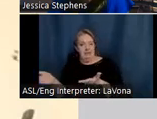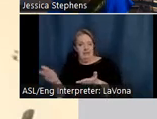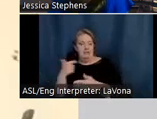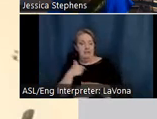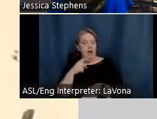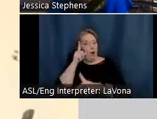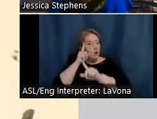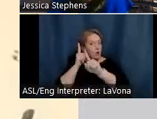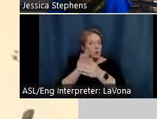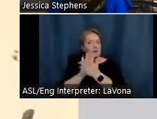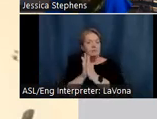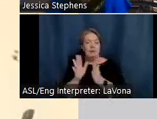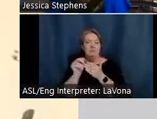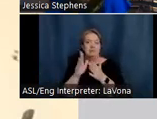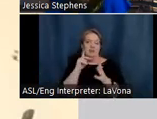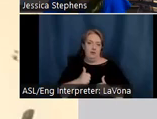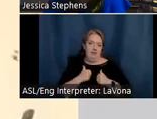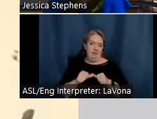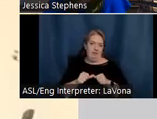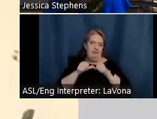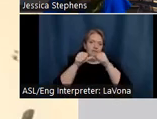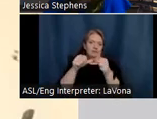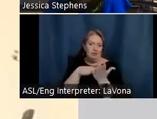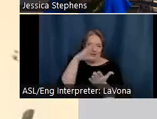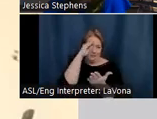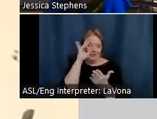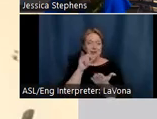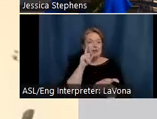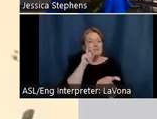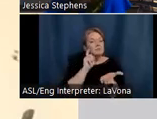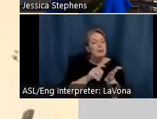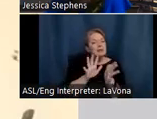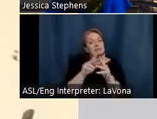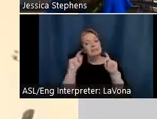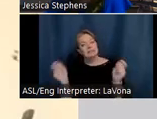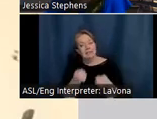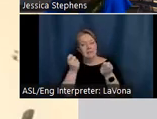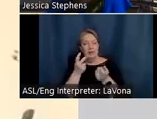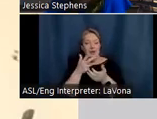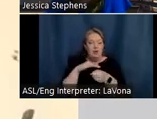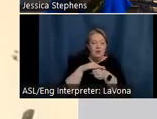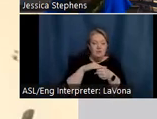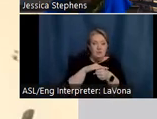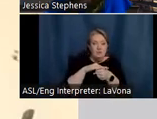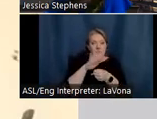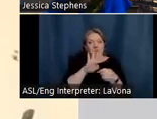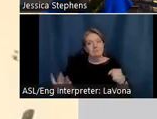that is recognized, sought after, and celebrated regionally, nationally, and globally.